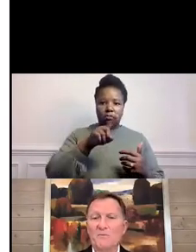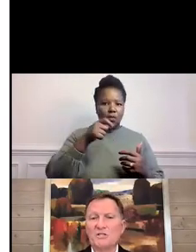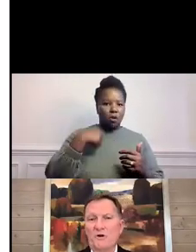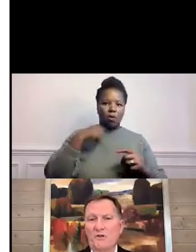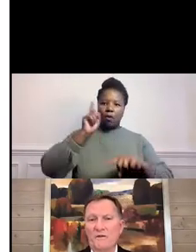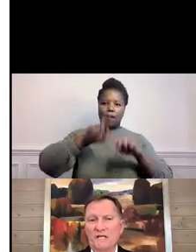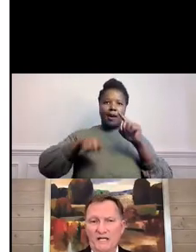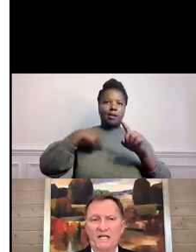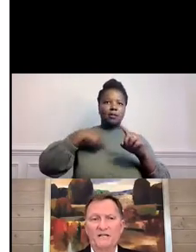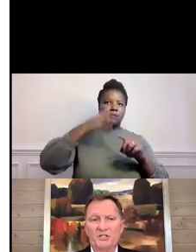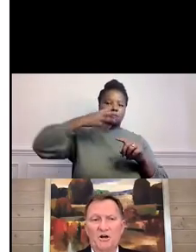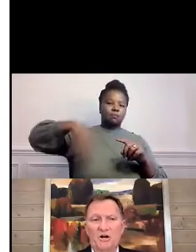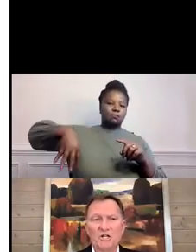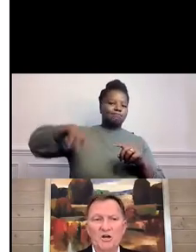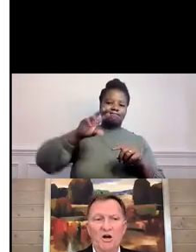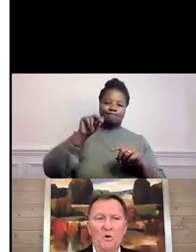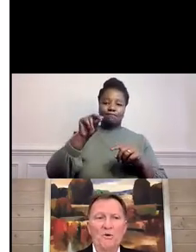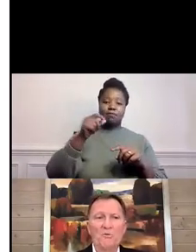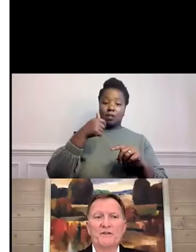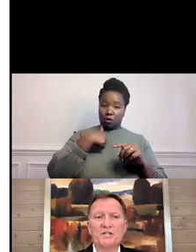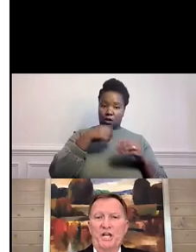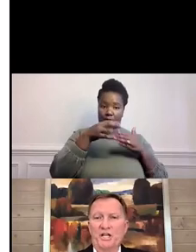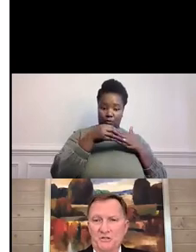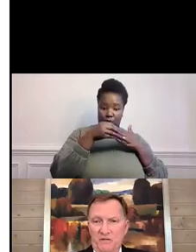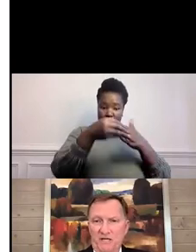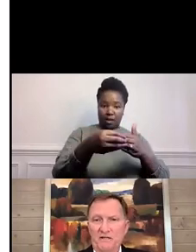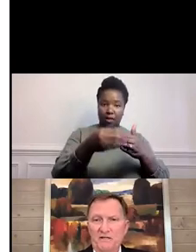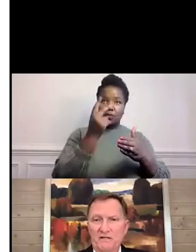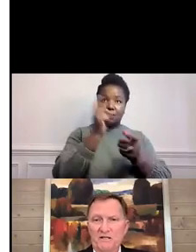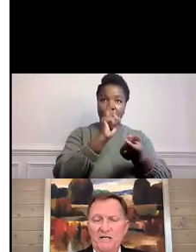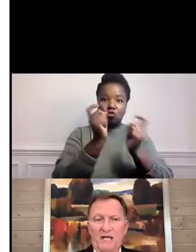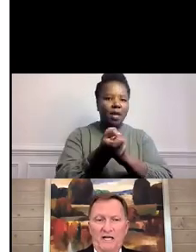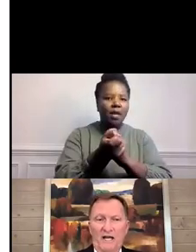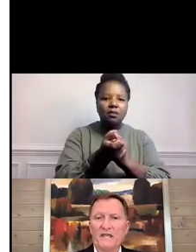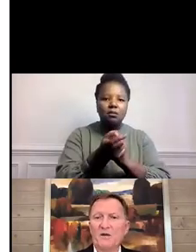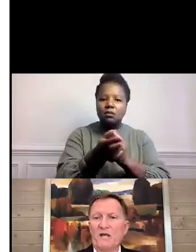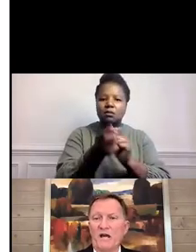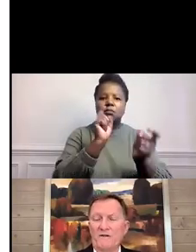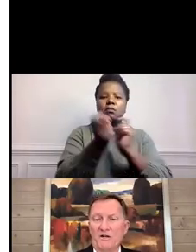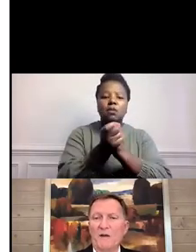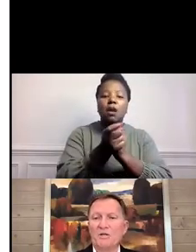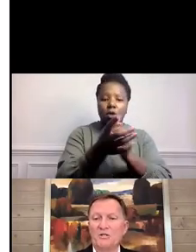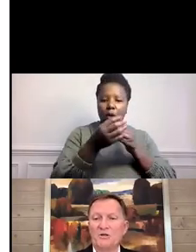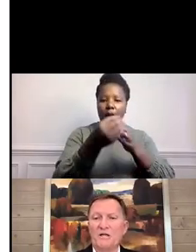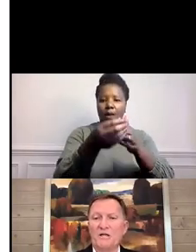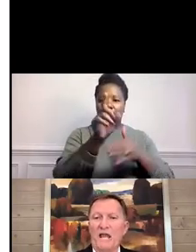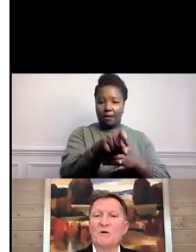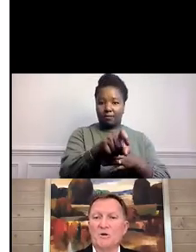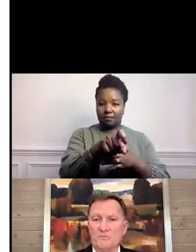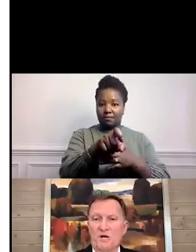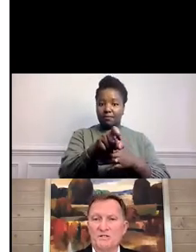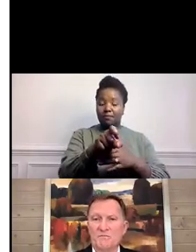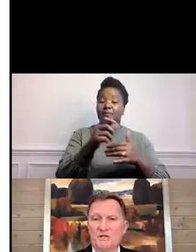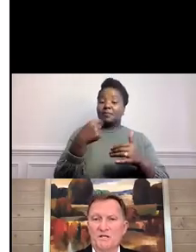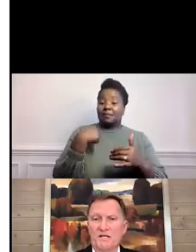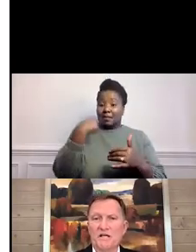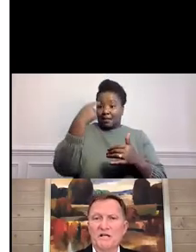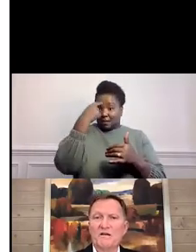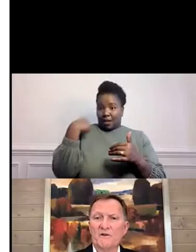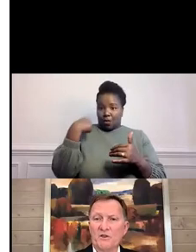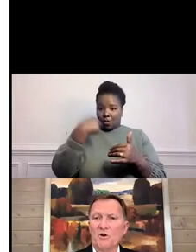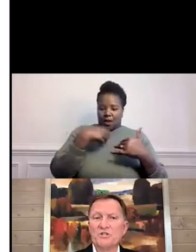I'd much rather be leading the charge on what we want the change to be. And I think we have an opportunity and a responsibility